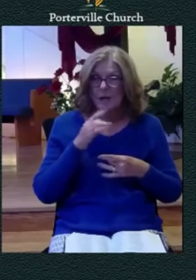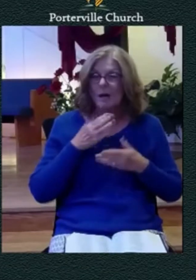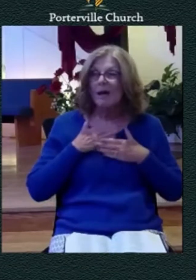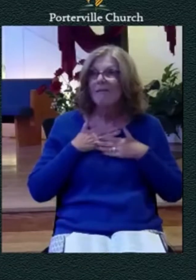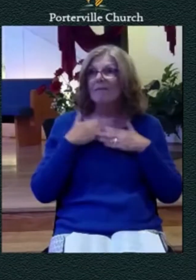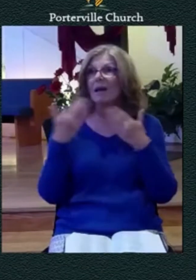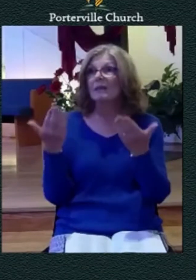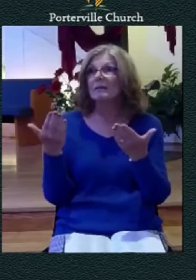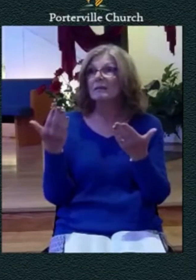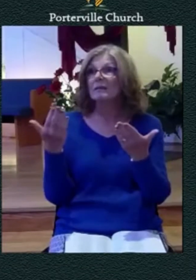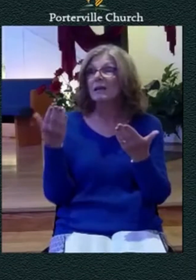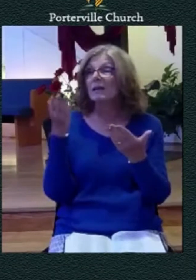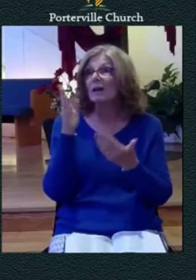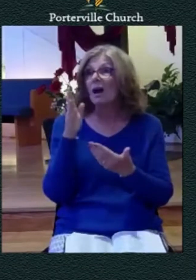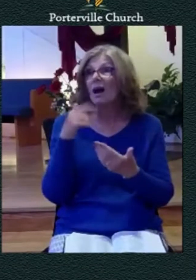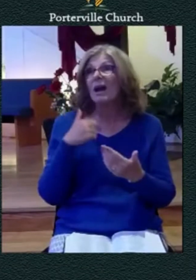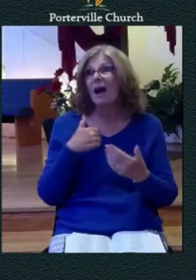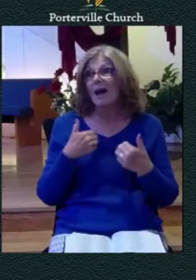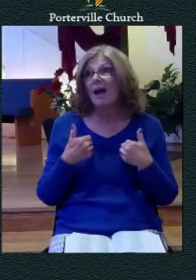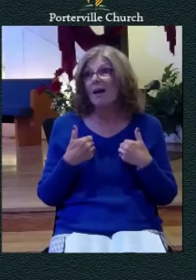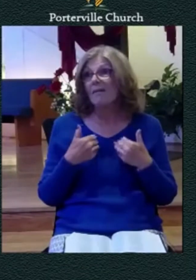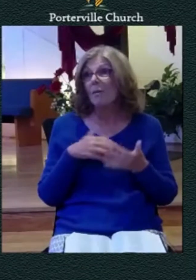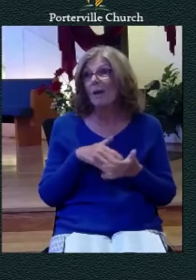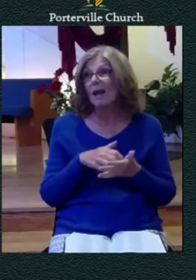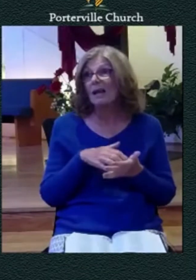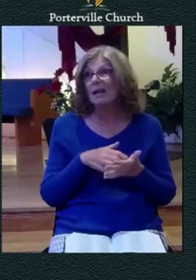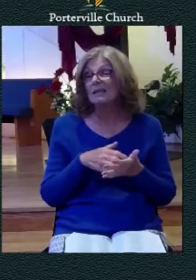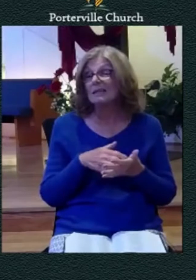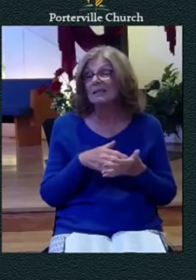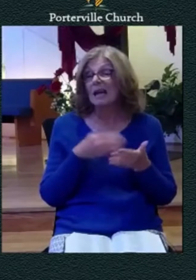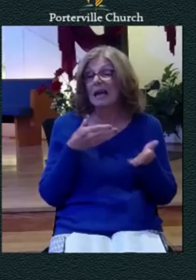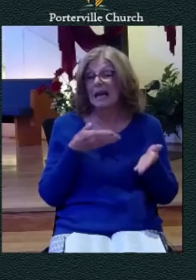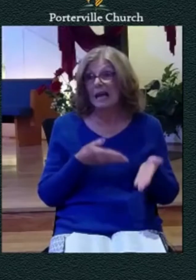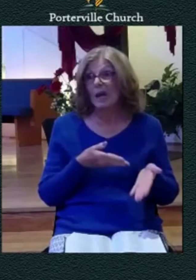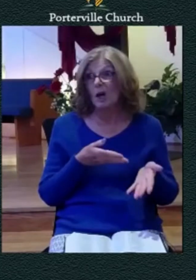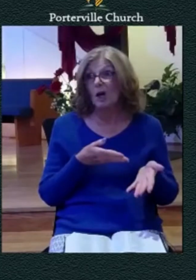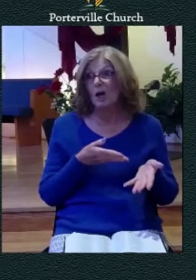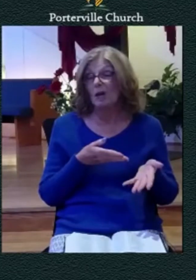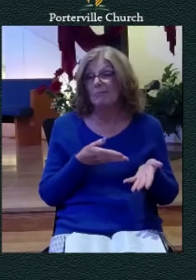weakness here that's what the psalmist is doing